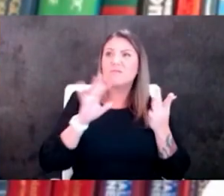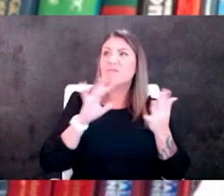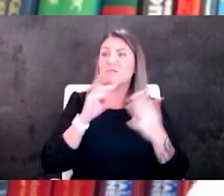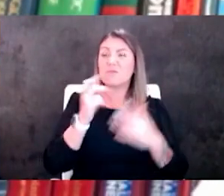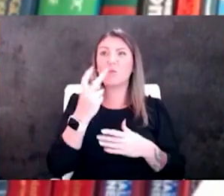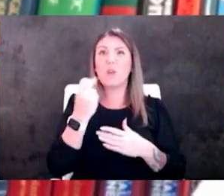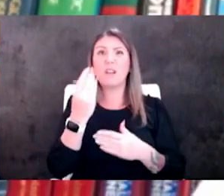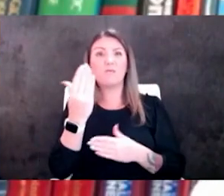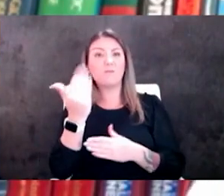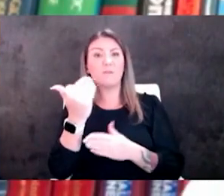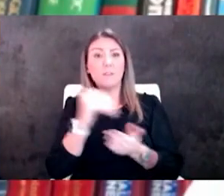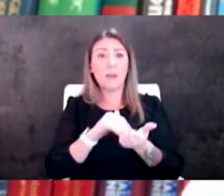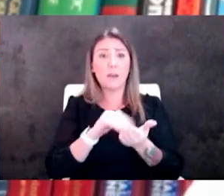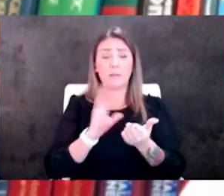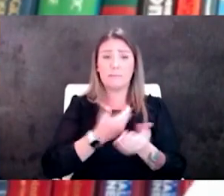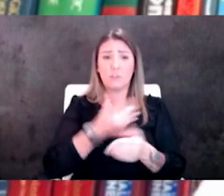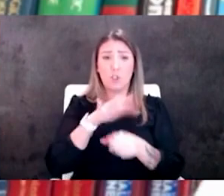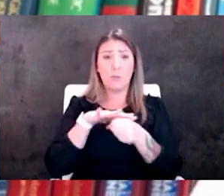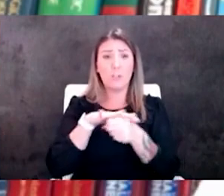in our region